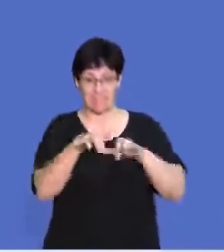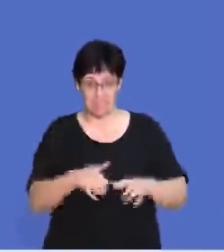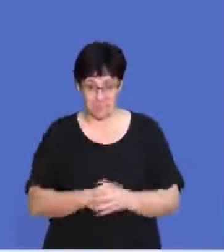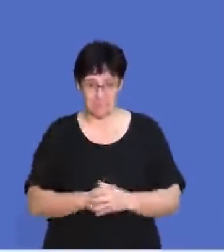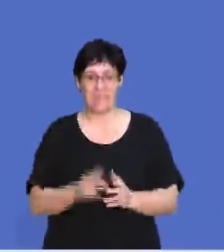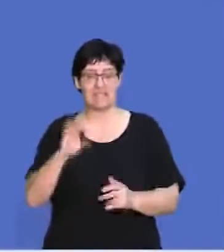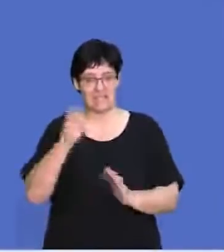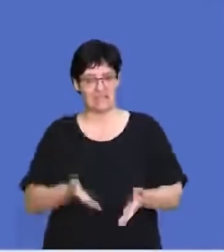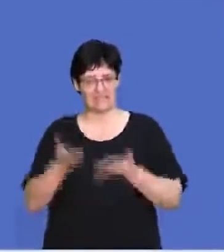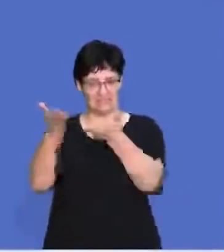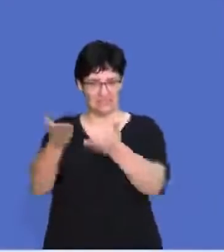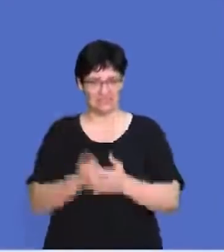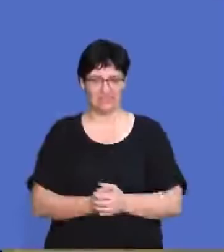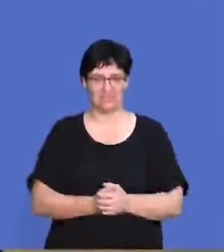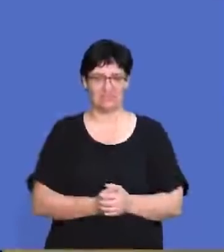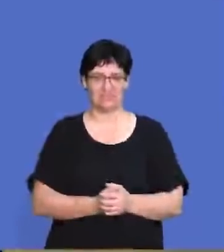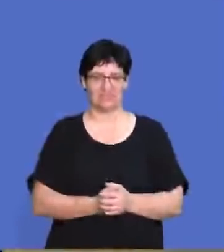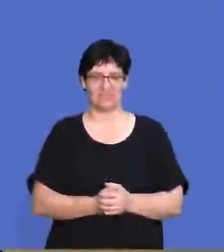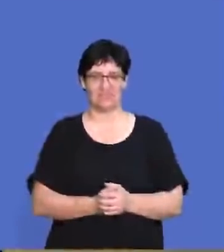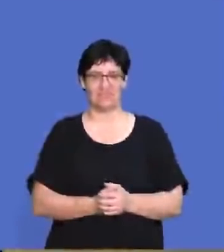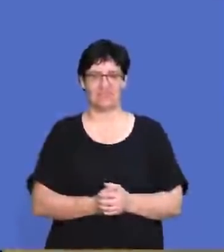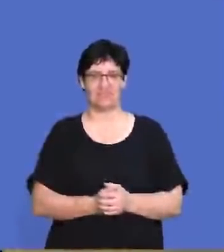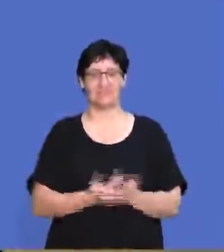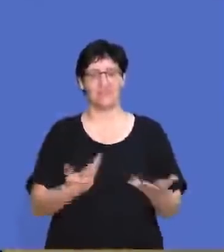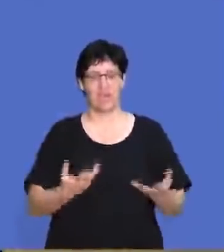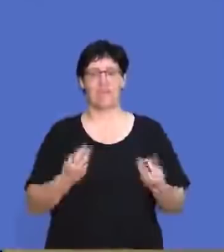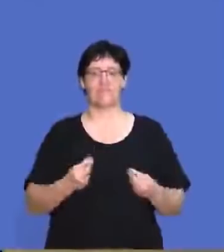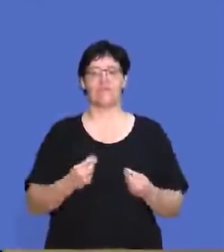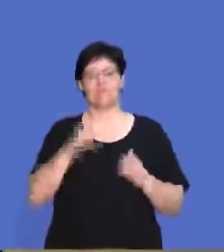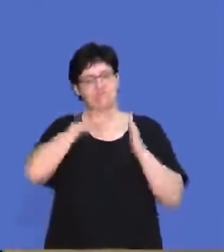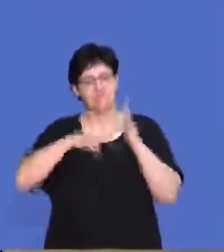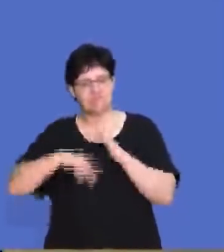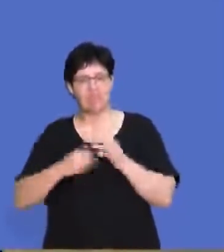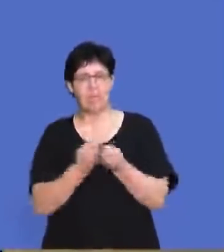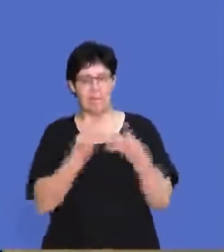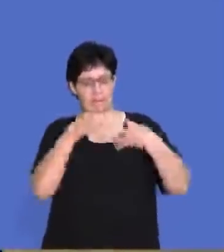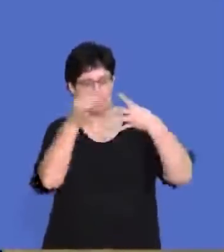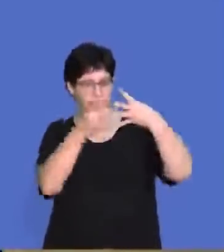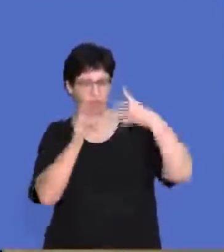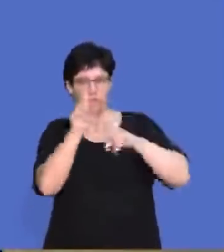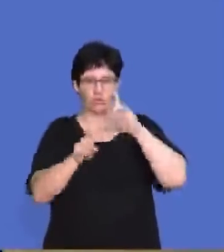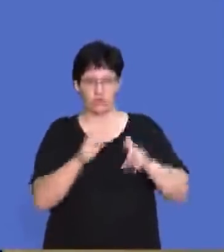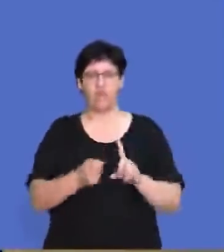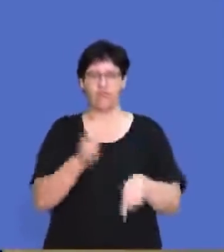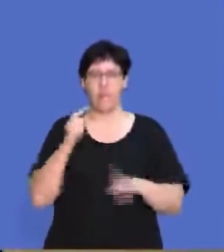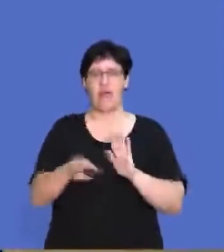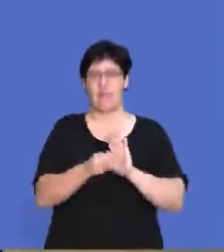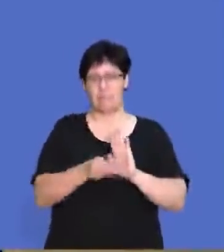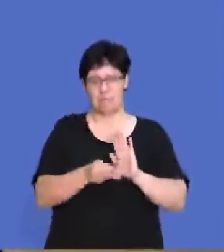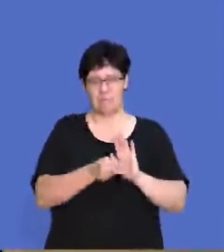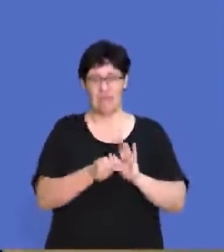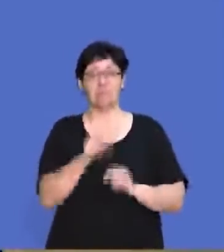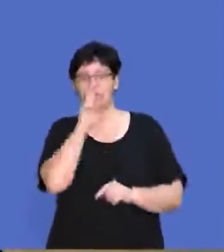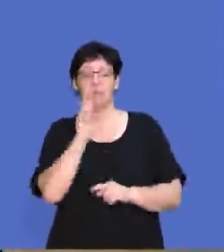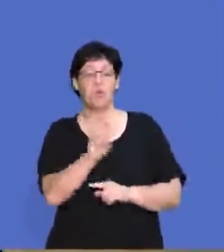Dave, thank you so much, and over to you. So we're going to be going over some multiple choice questions now from the app. So